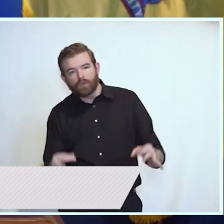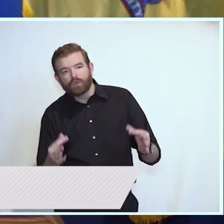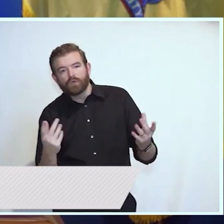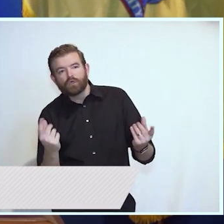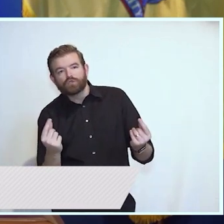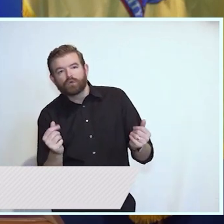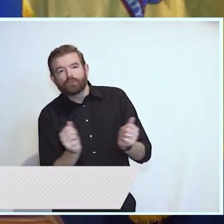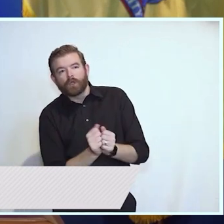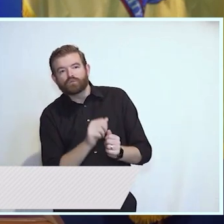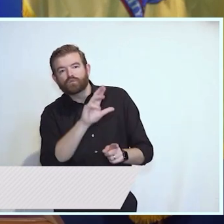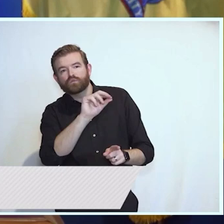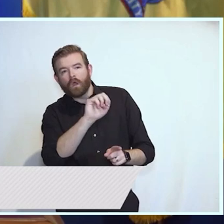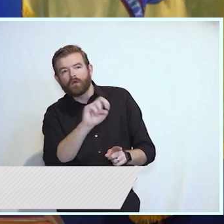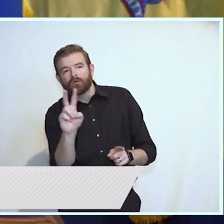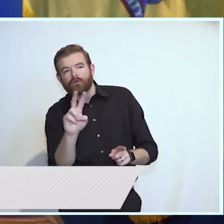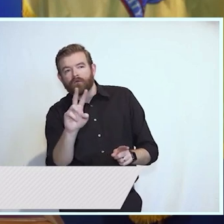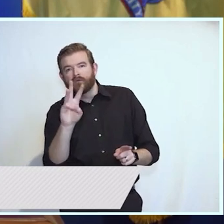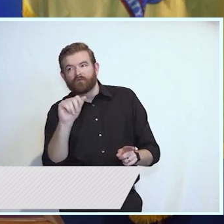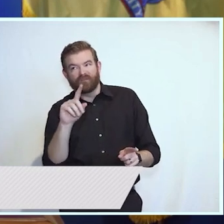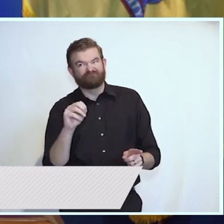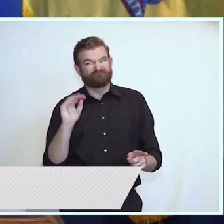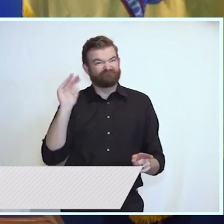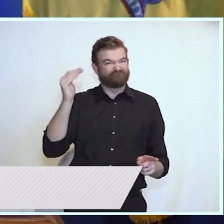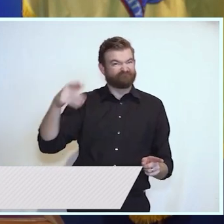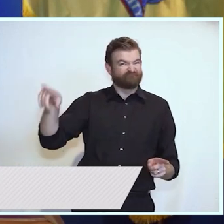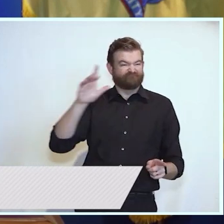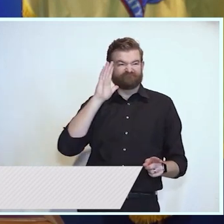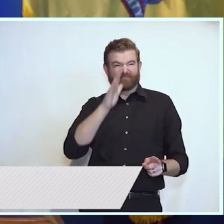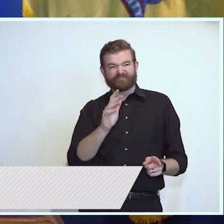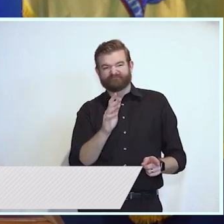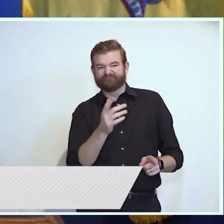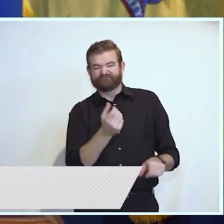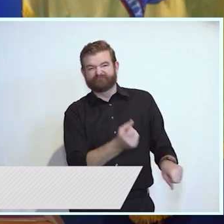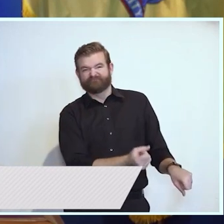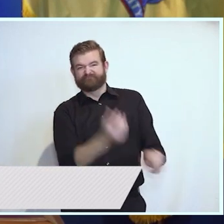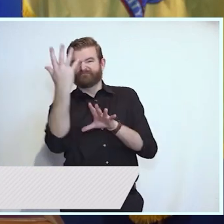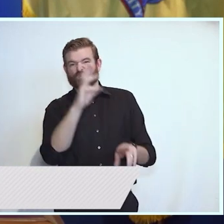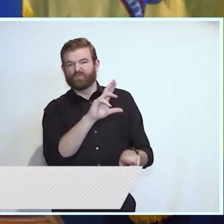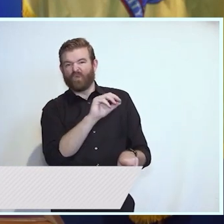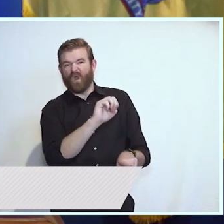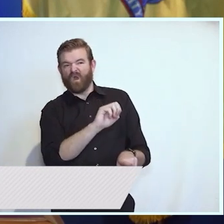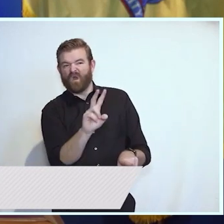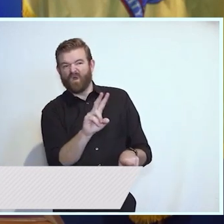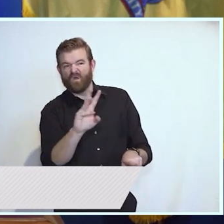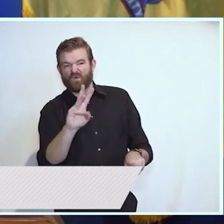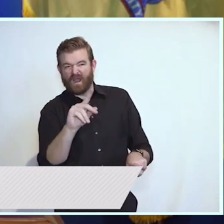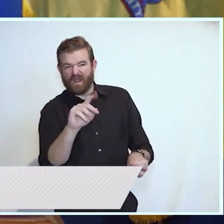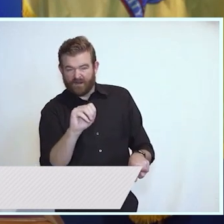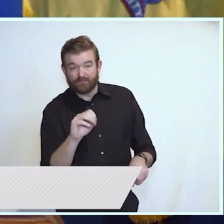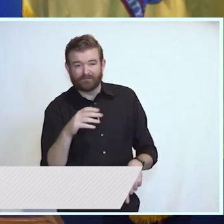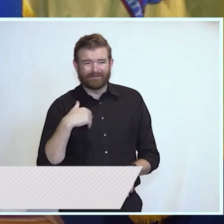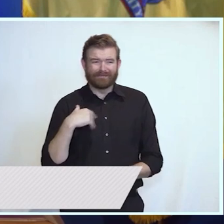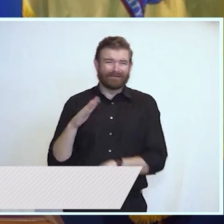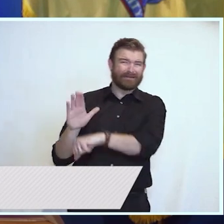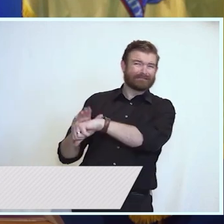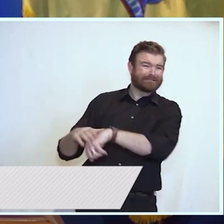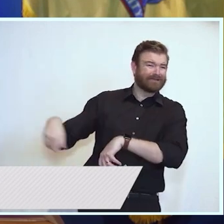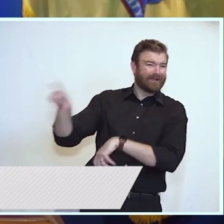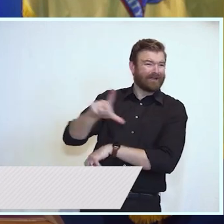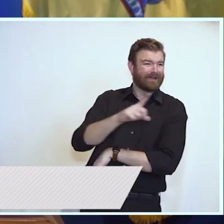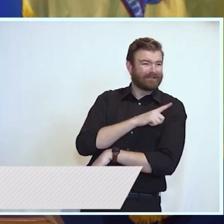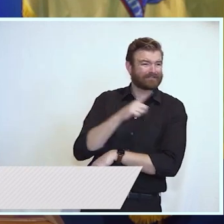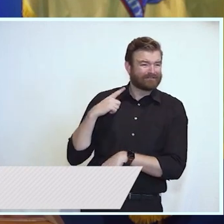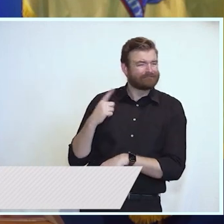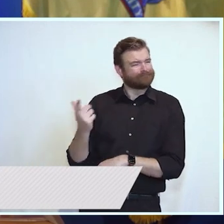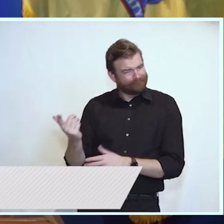Roe v. Wade which it is poised to overturn. And I urge the legislature to once again take up the